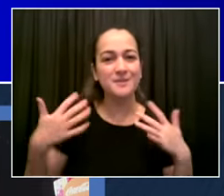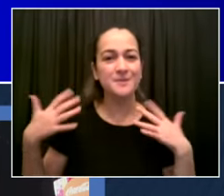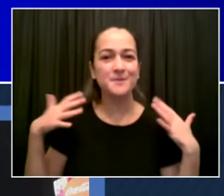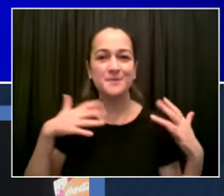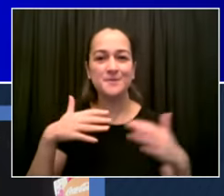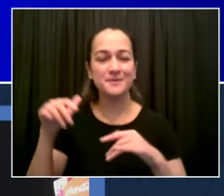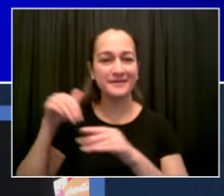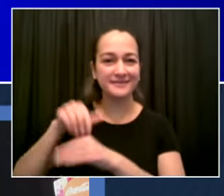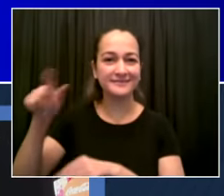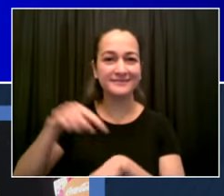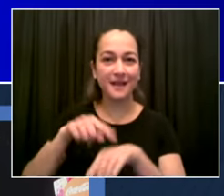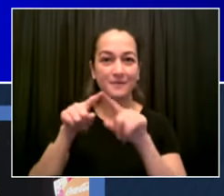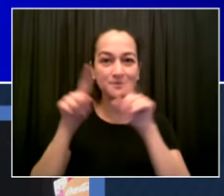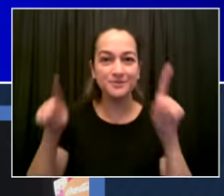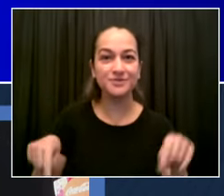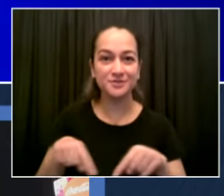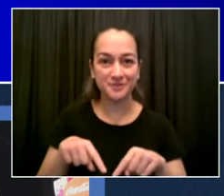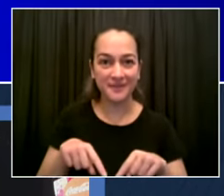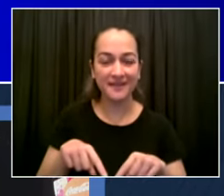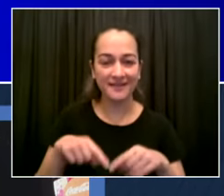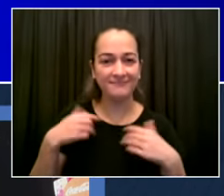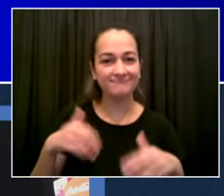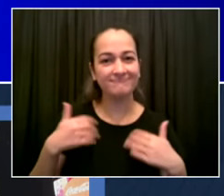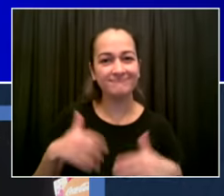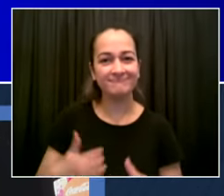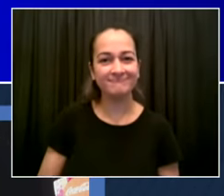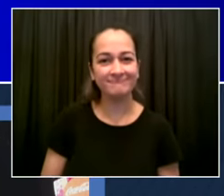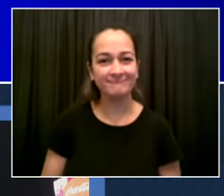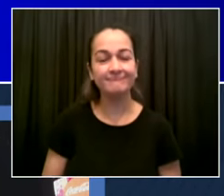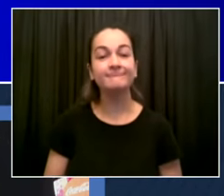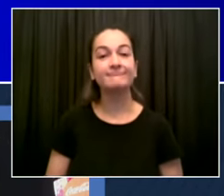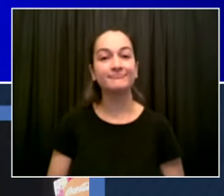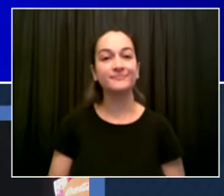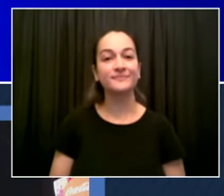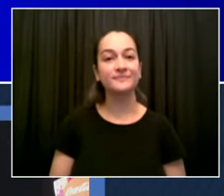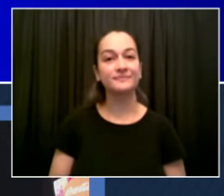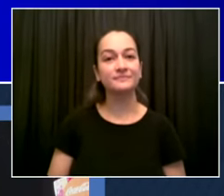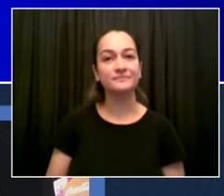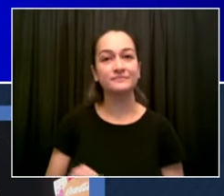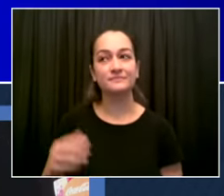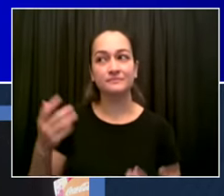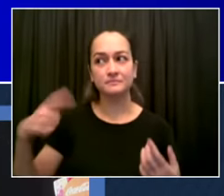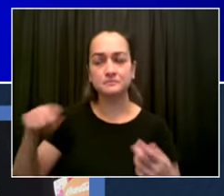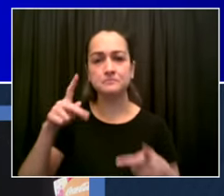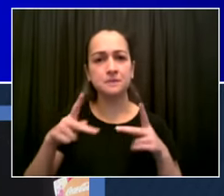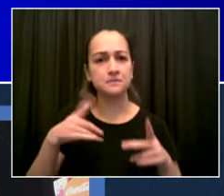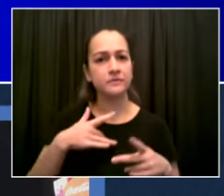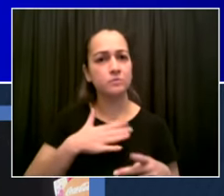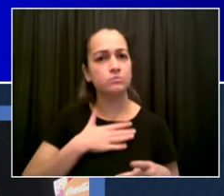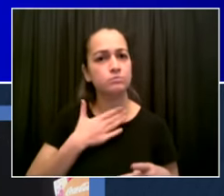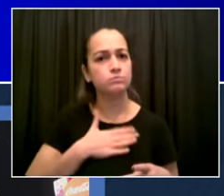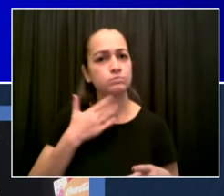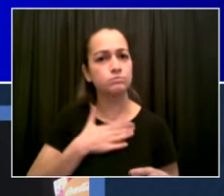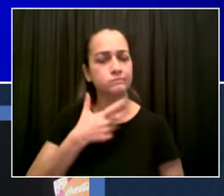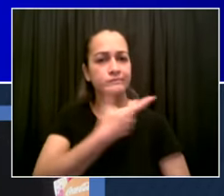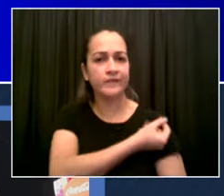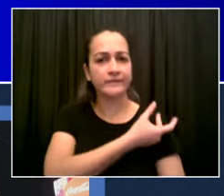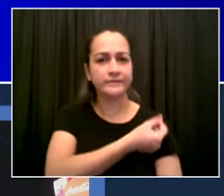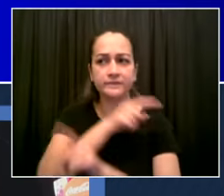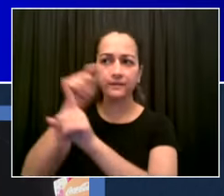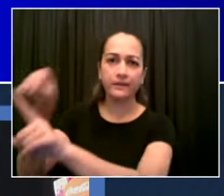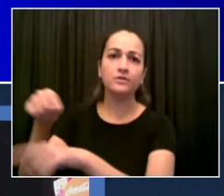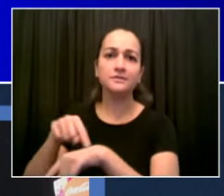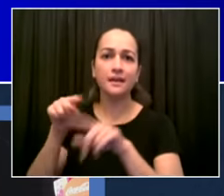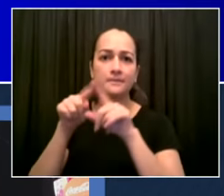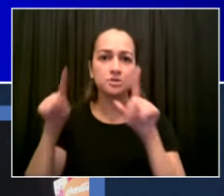for vaccination it's been one of our most popular vaccination sites in all of new york city so it is the crossroads of the world in every way including